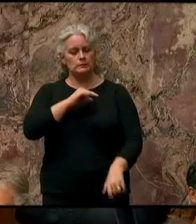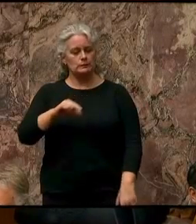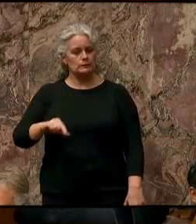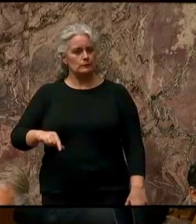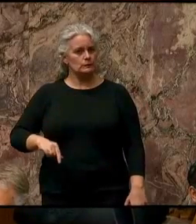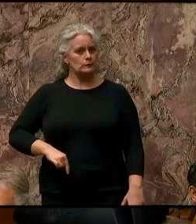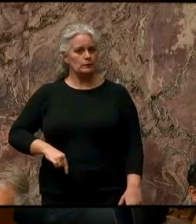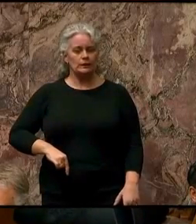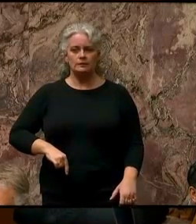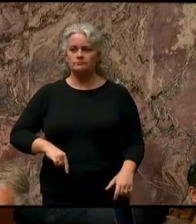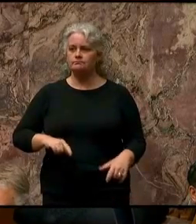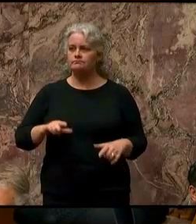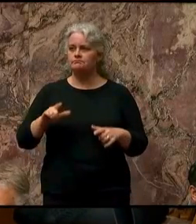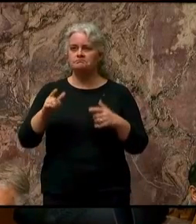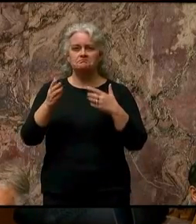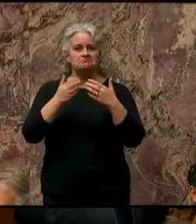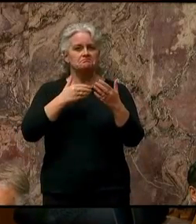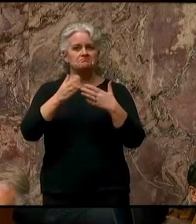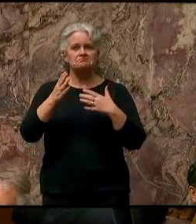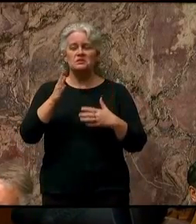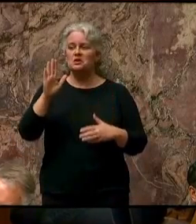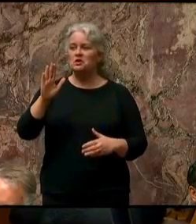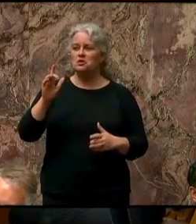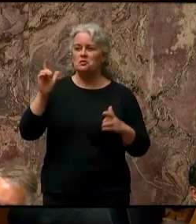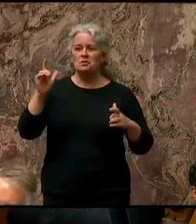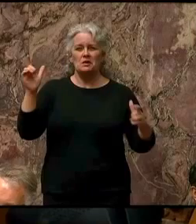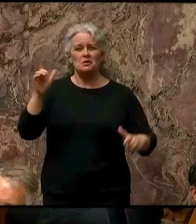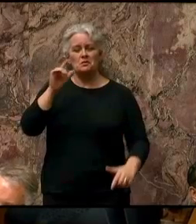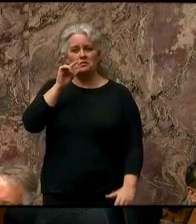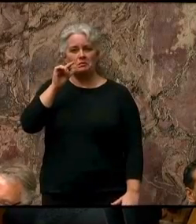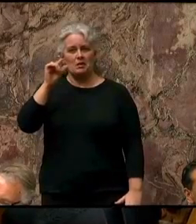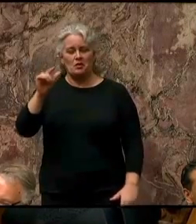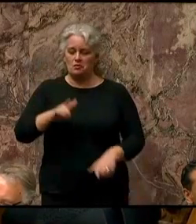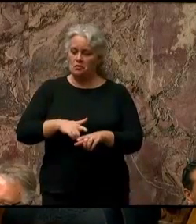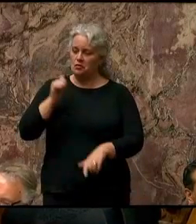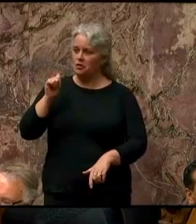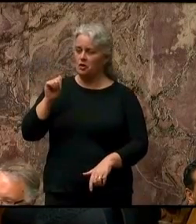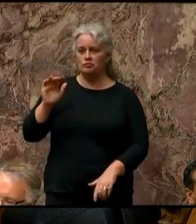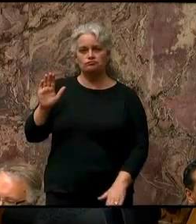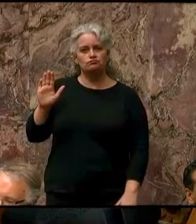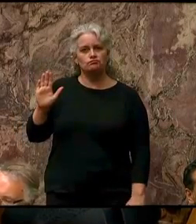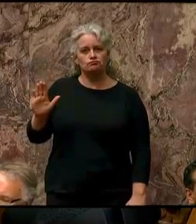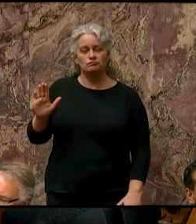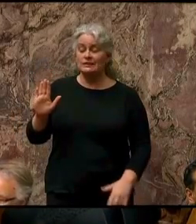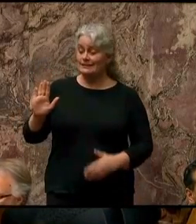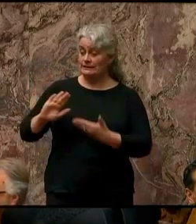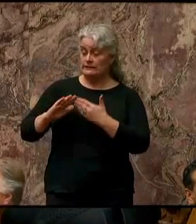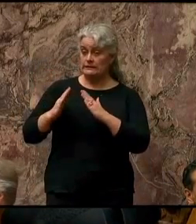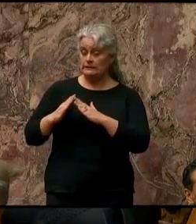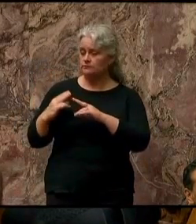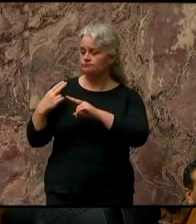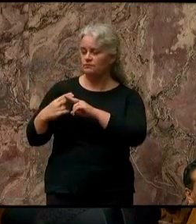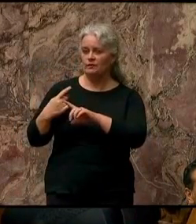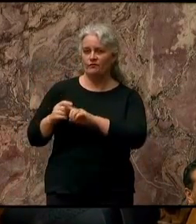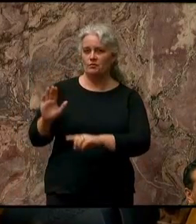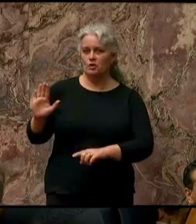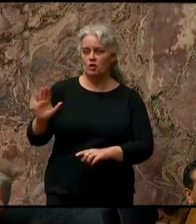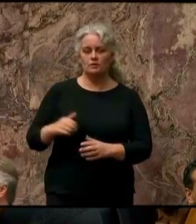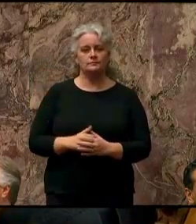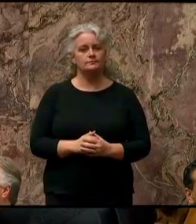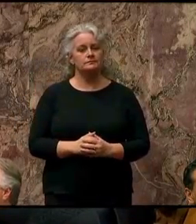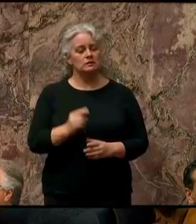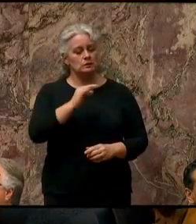surpassing the reign of her great-great-grandmother, after whom this city is named. Her Majesty